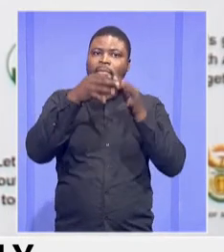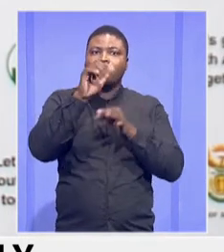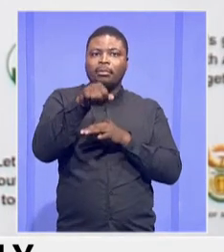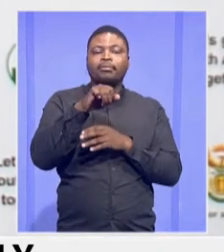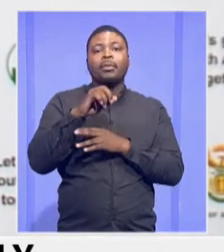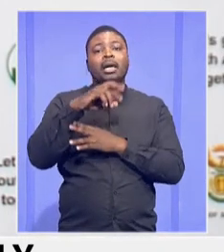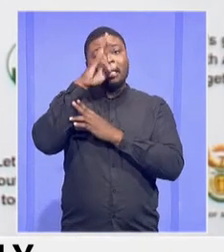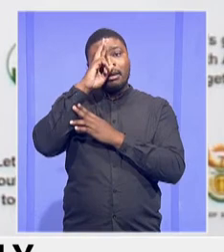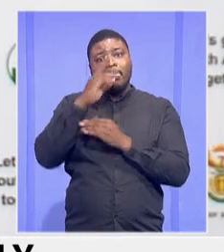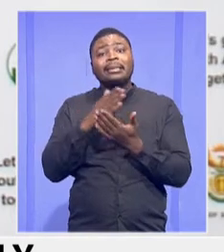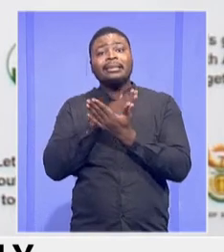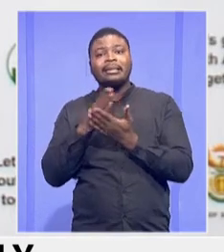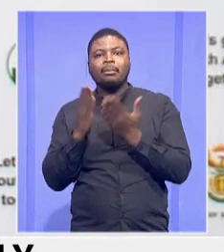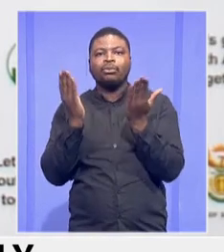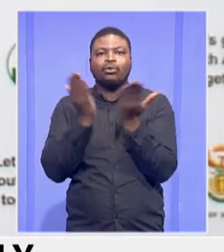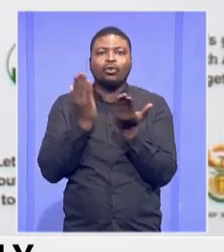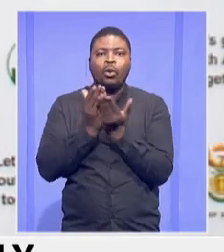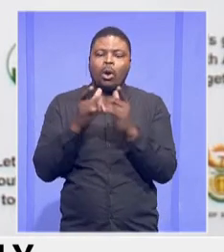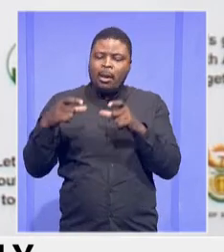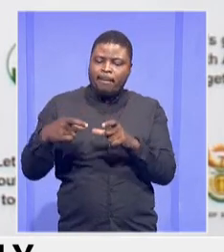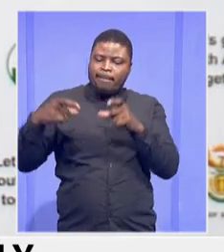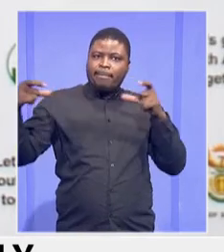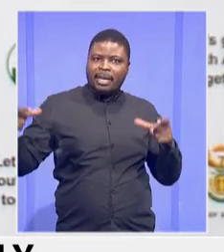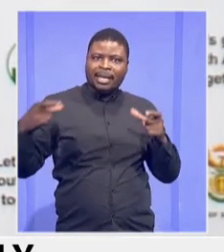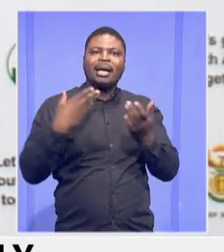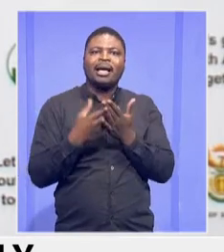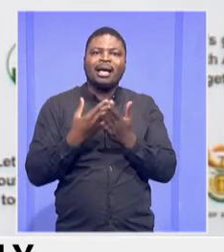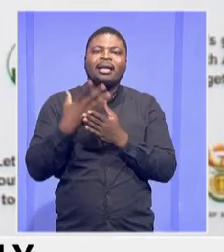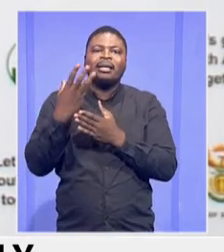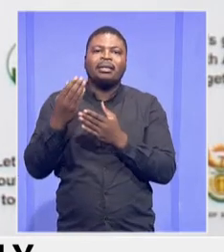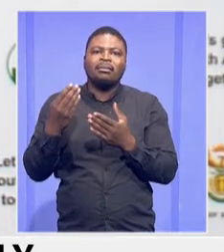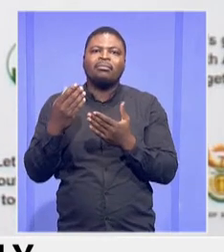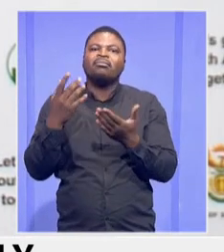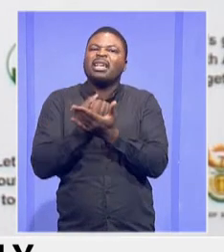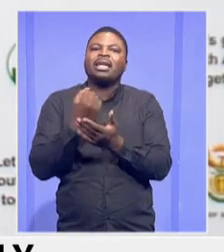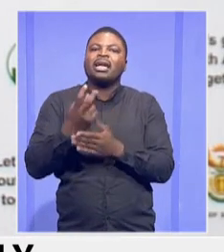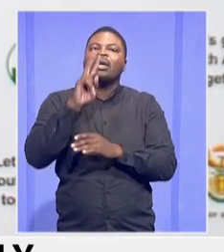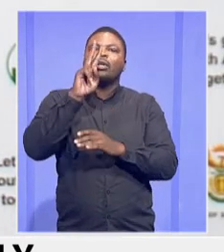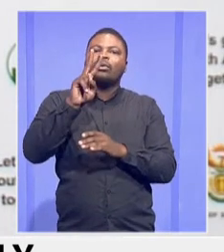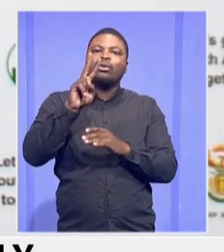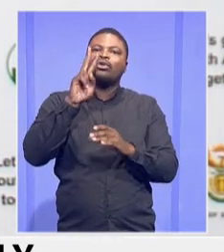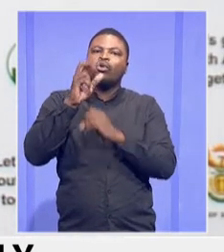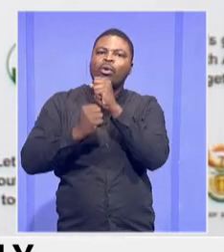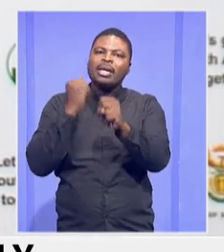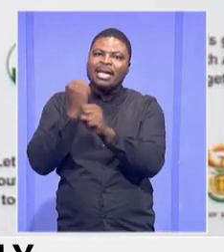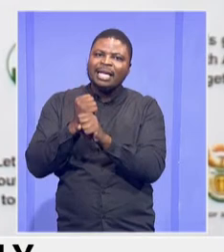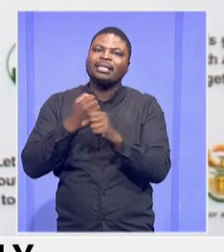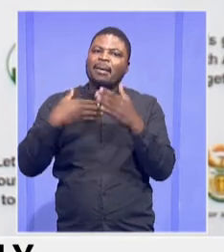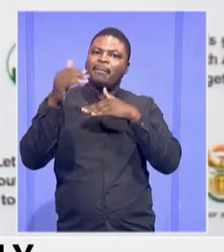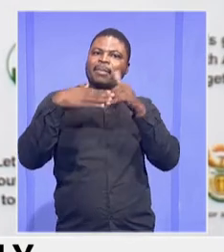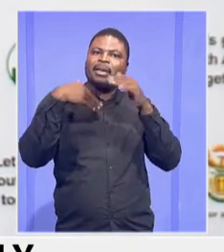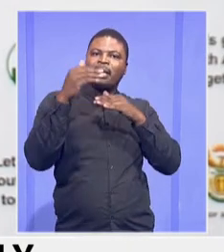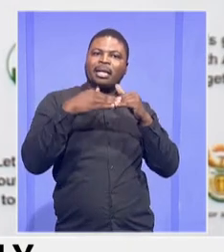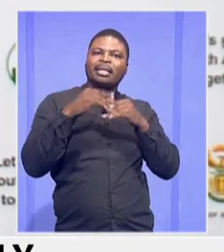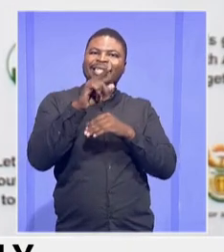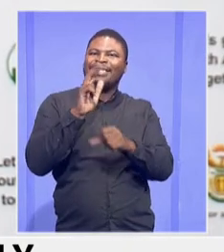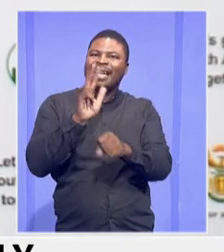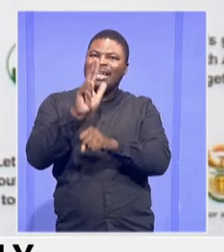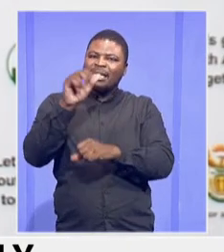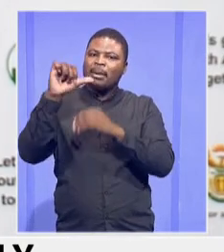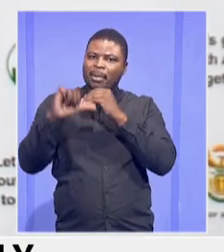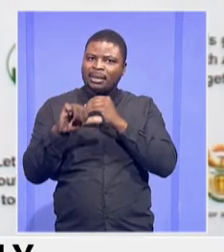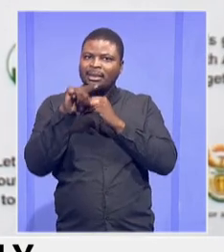take 18 months, they would run over two years. And some would even run over three years, depending on the size